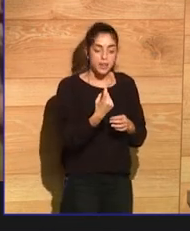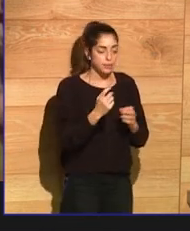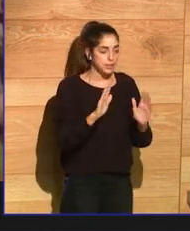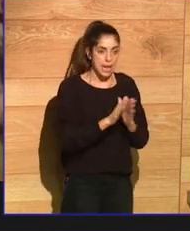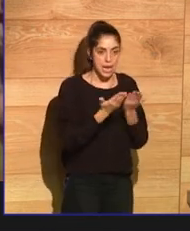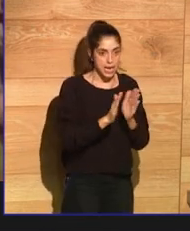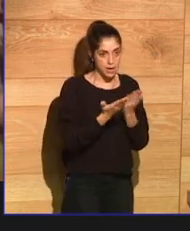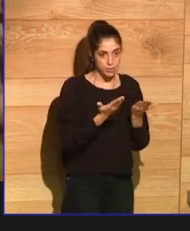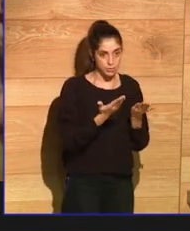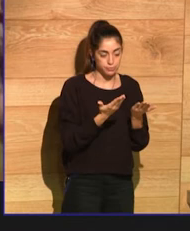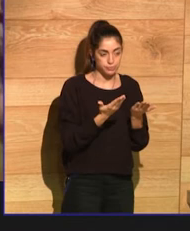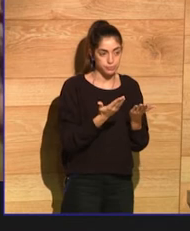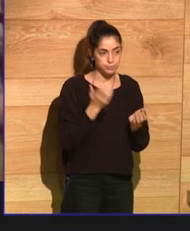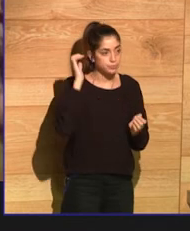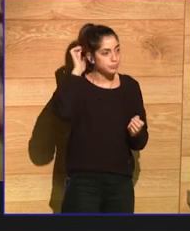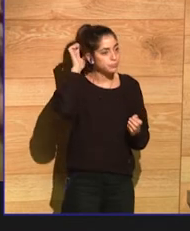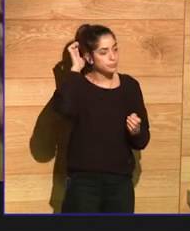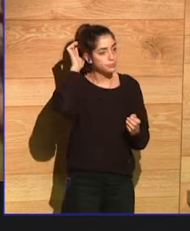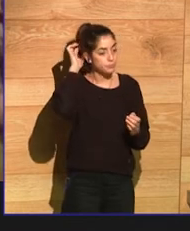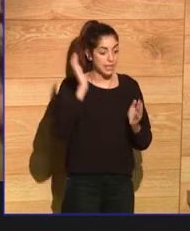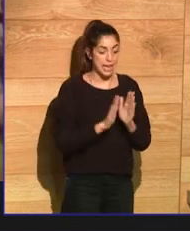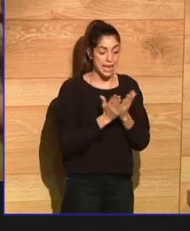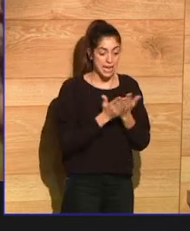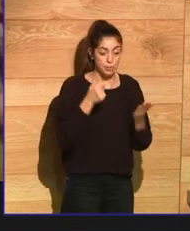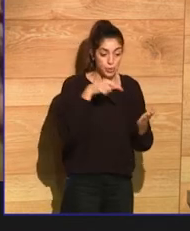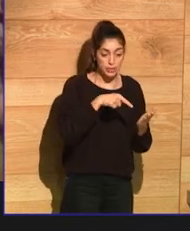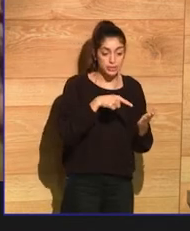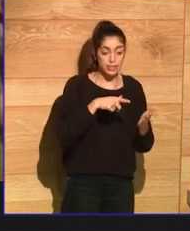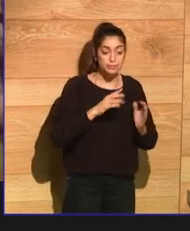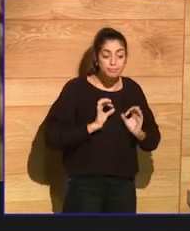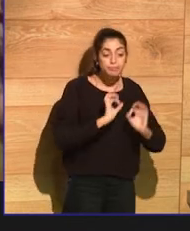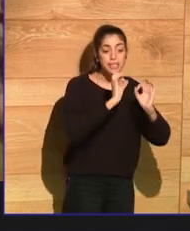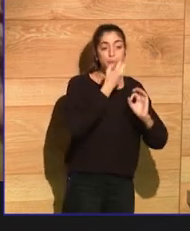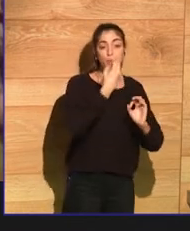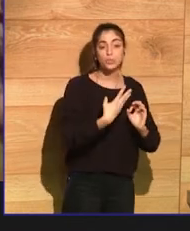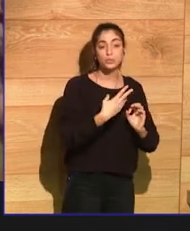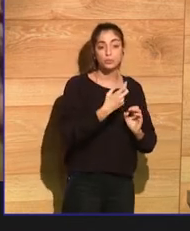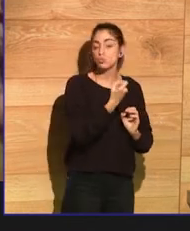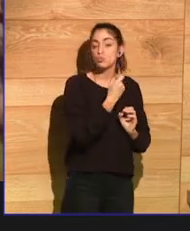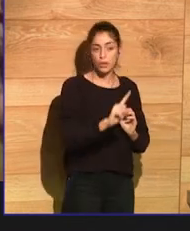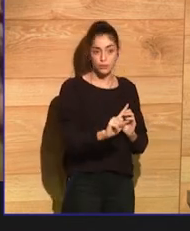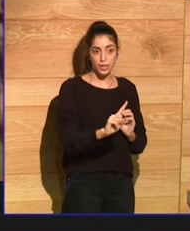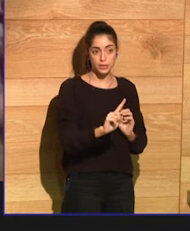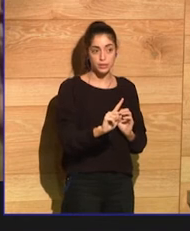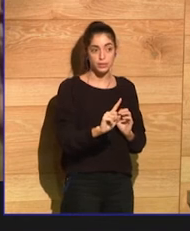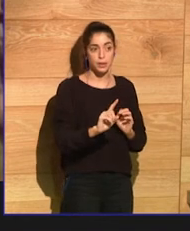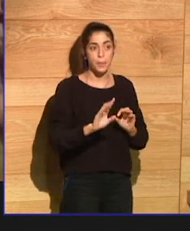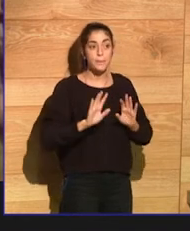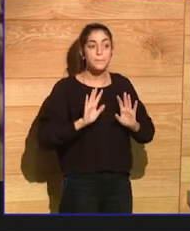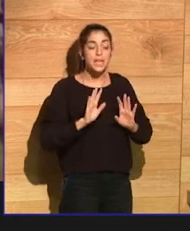be especially bright or valid, but it has to be a book that they use as kind of their blueprint. And so